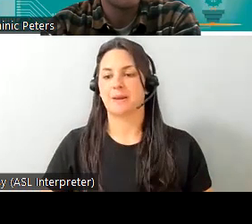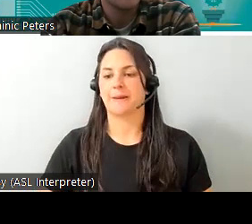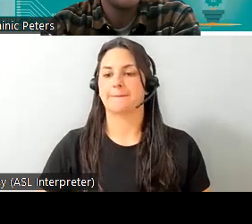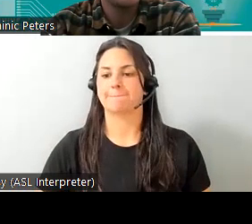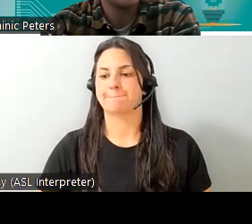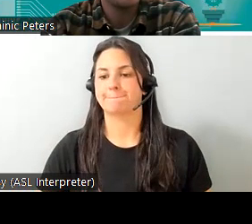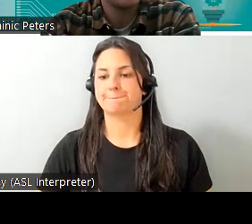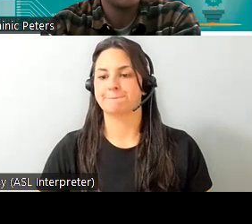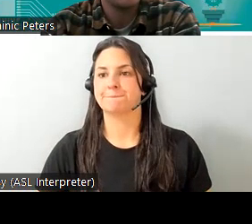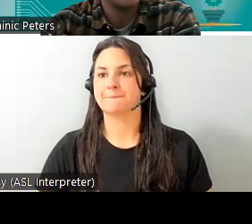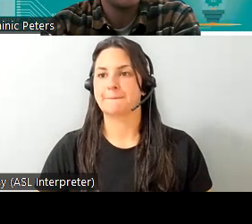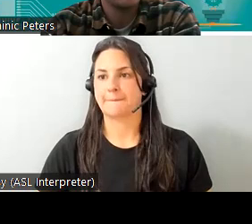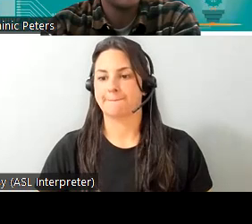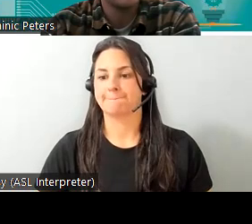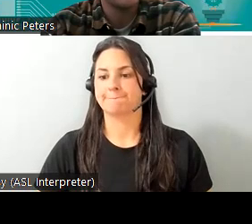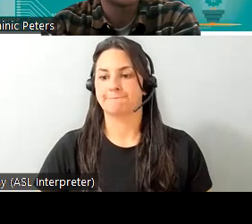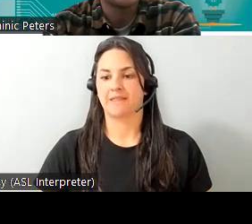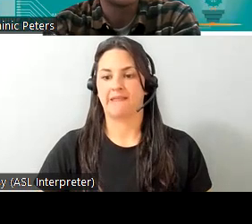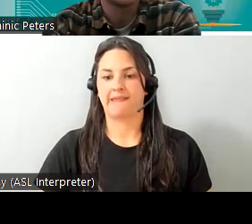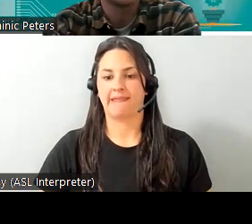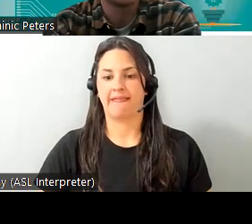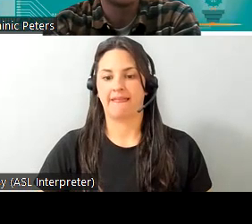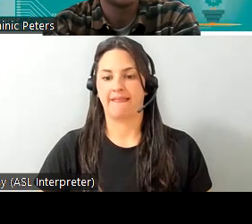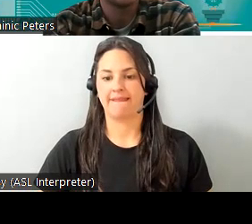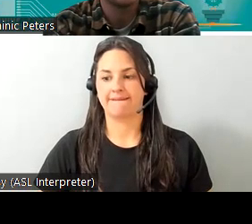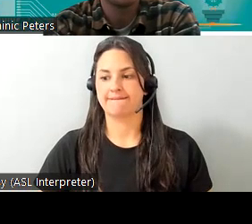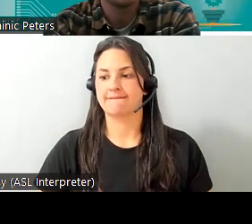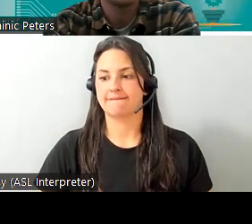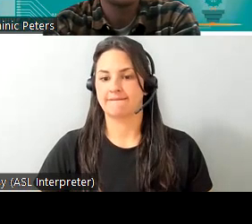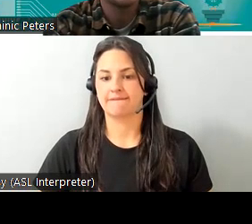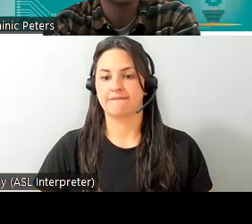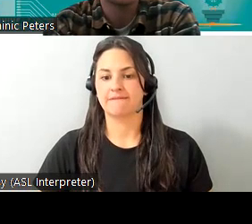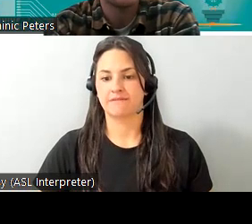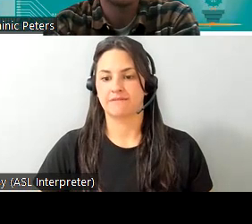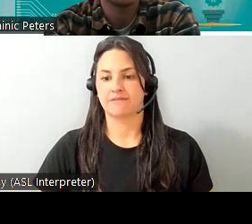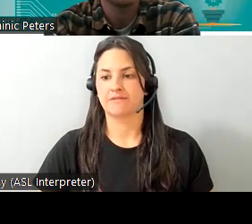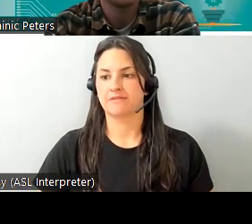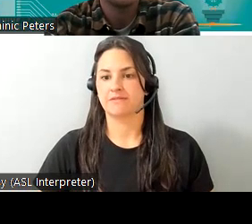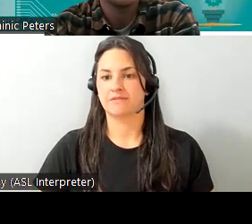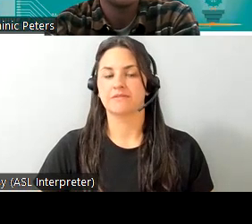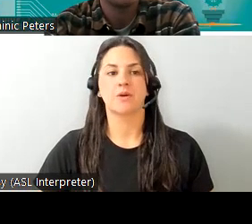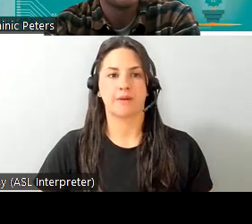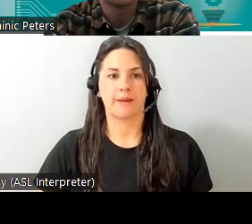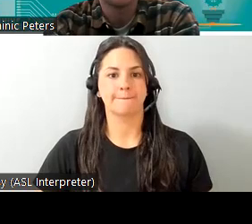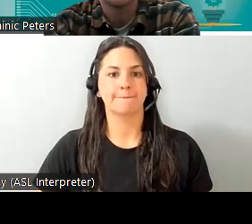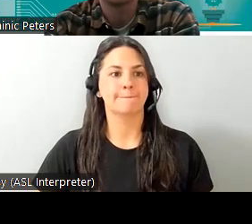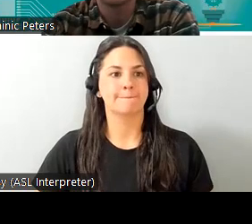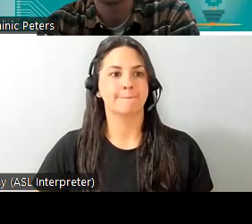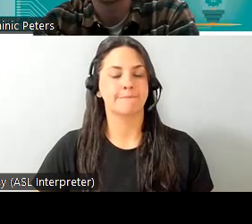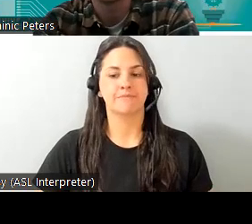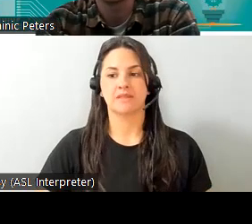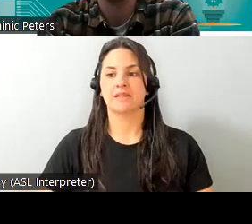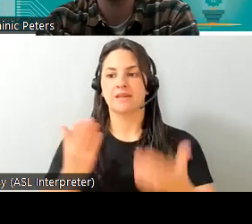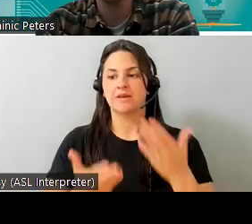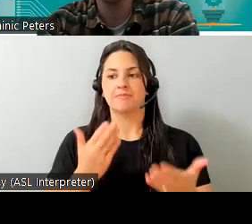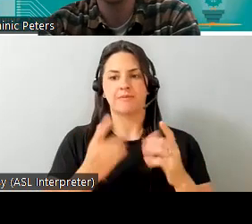uh before that oh sorry i was uh after that one maybe we're on the right one